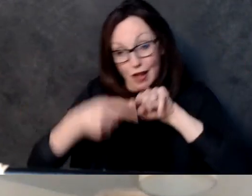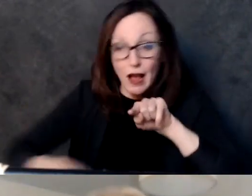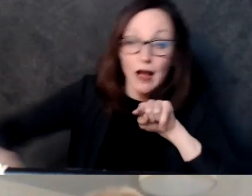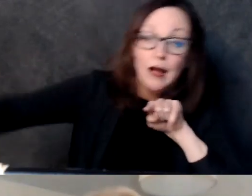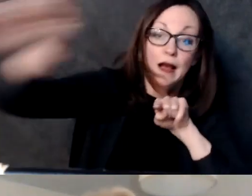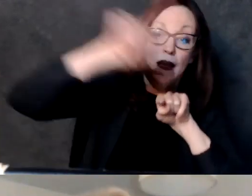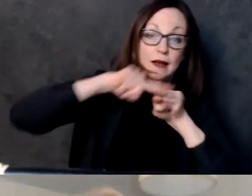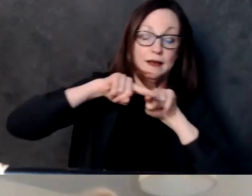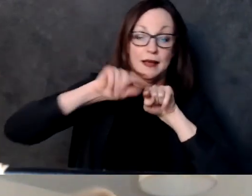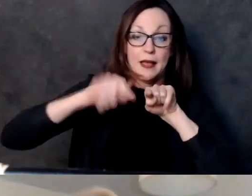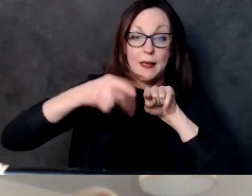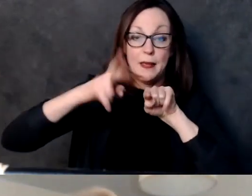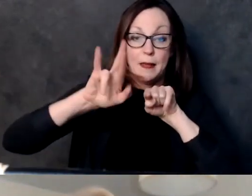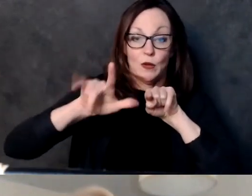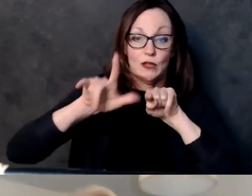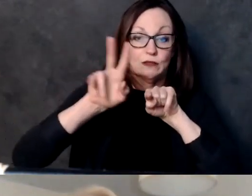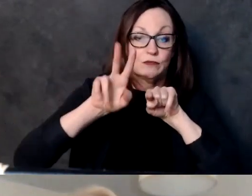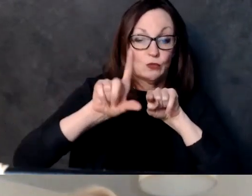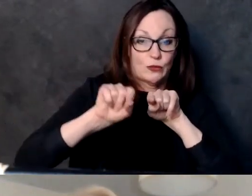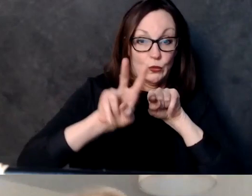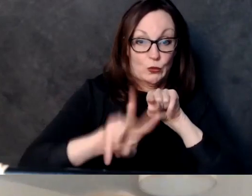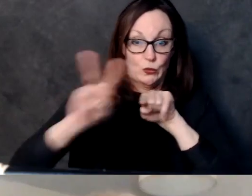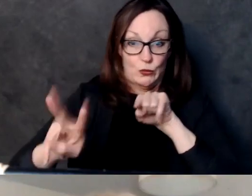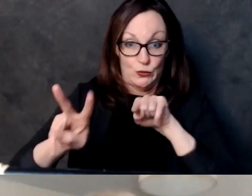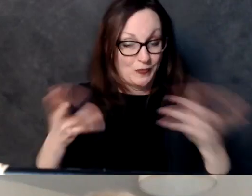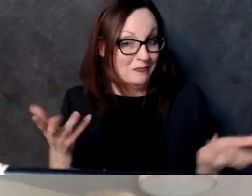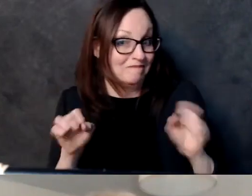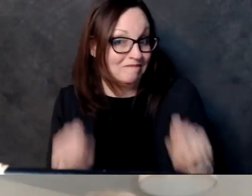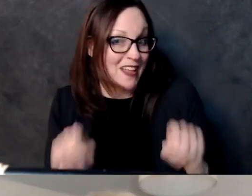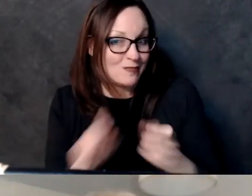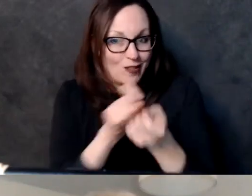-partisan redistricting commission so um so there you go